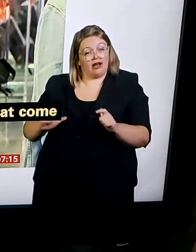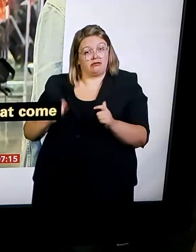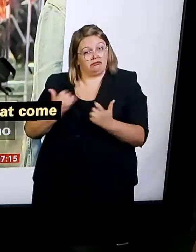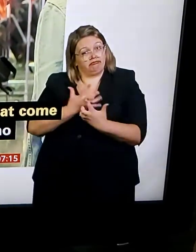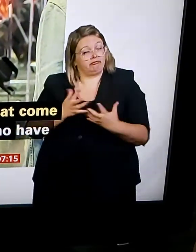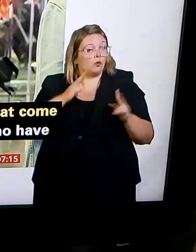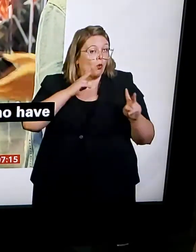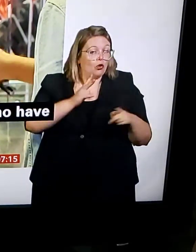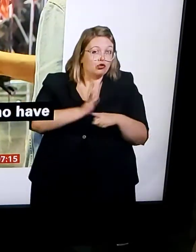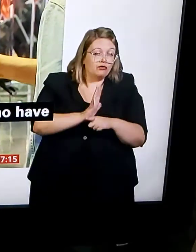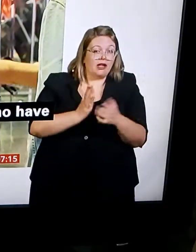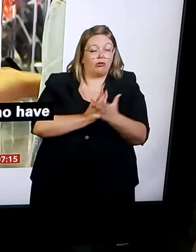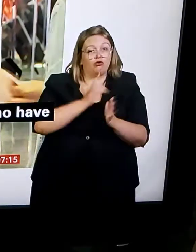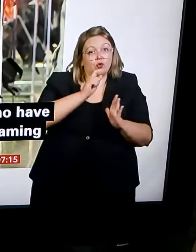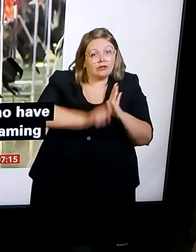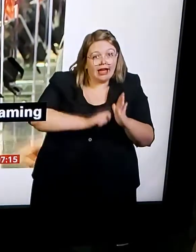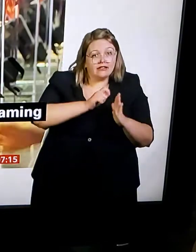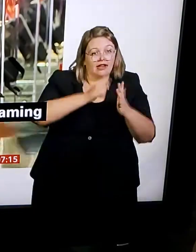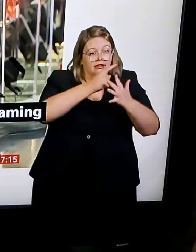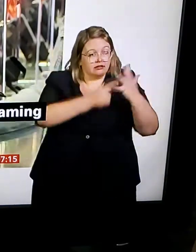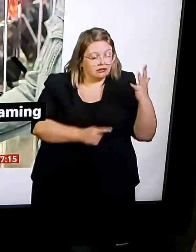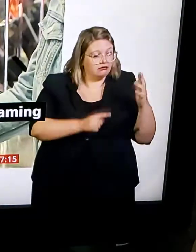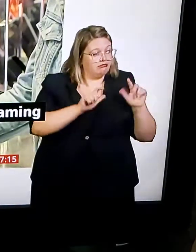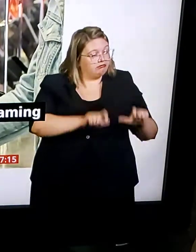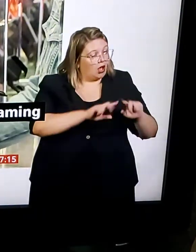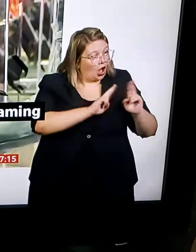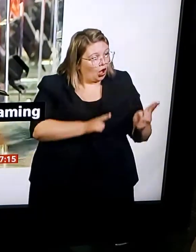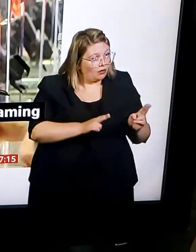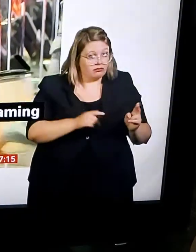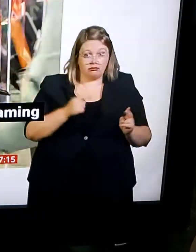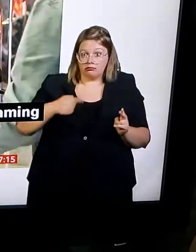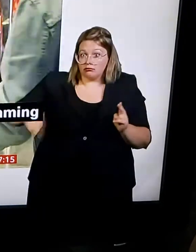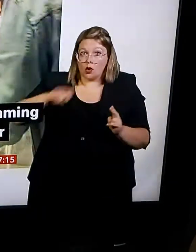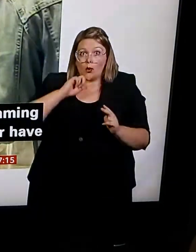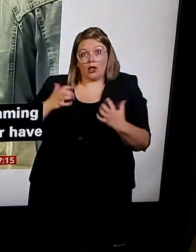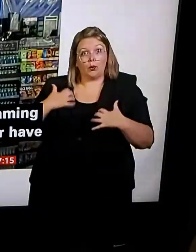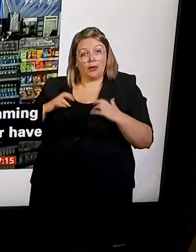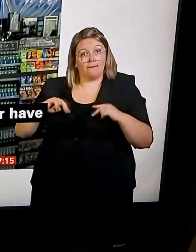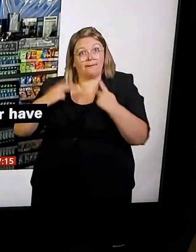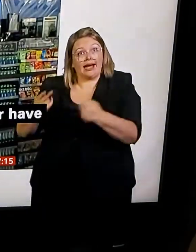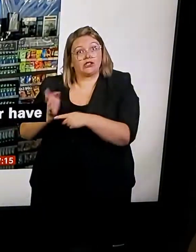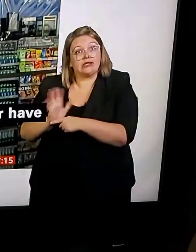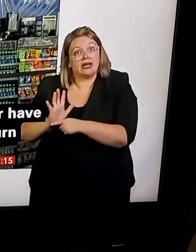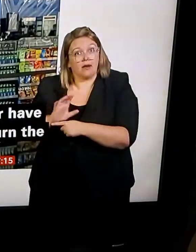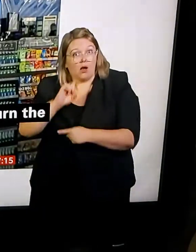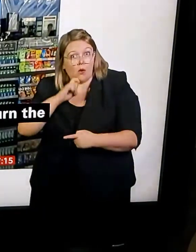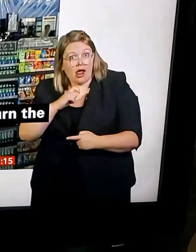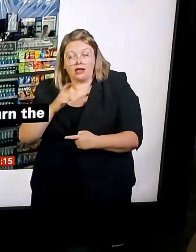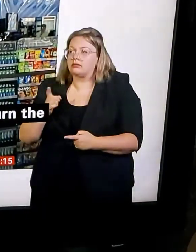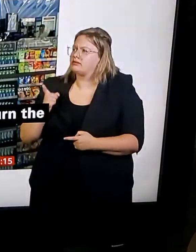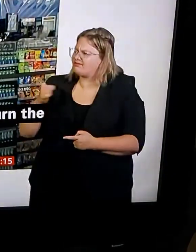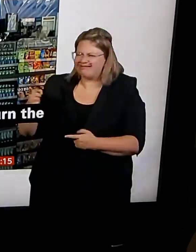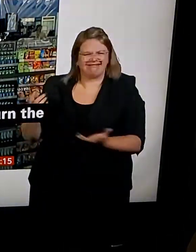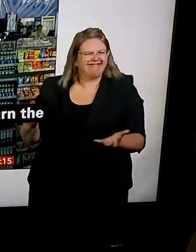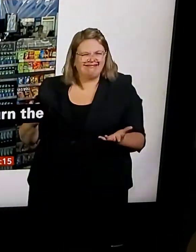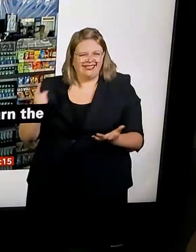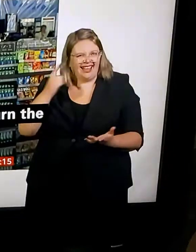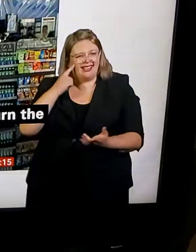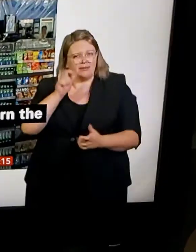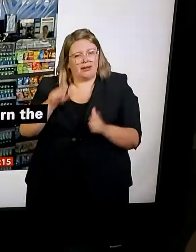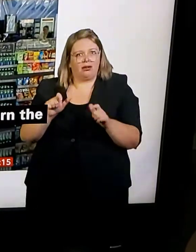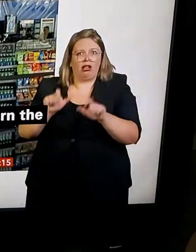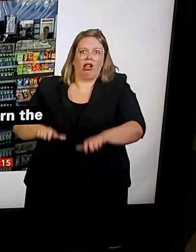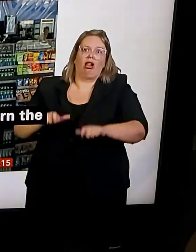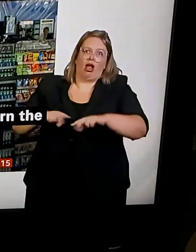canceled since. The trigger appears to accept that you're starting somewhere, and as soon as you do that, you just get home